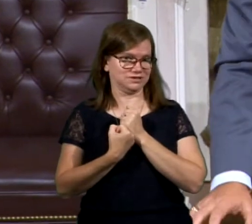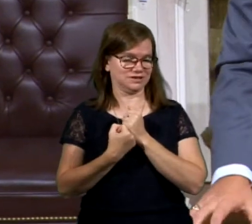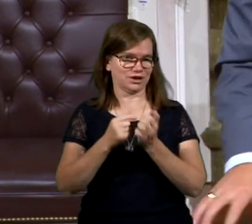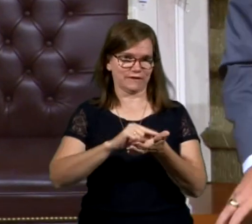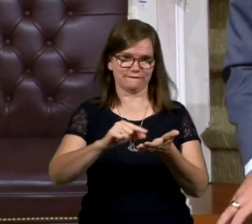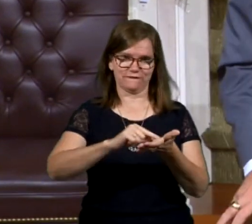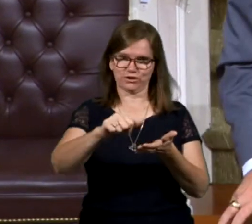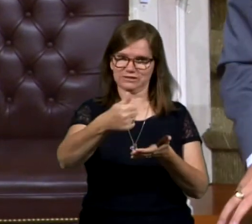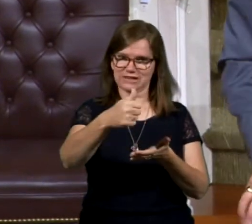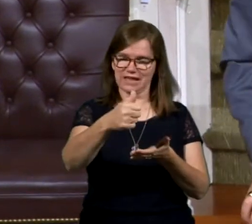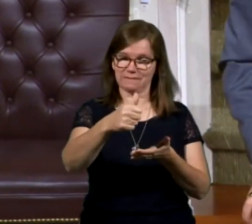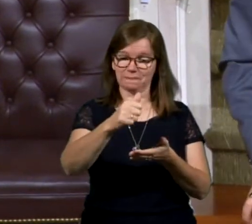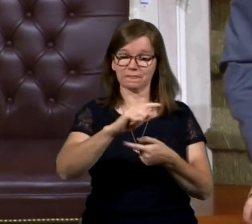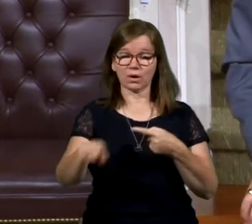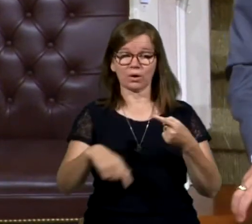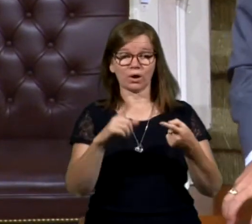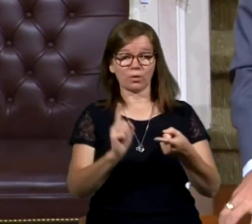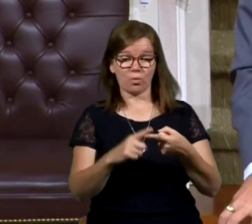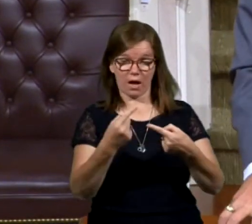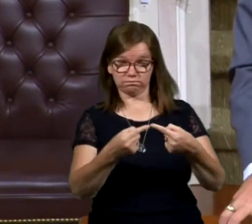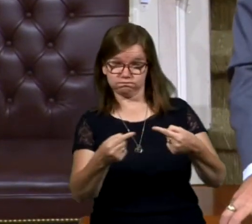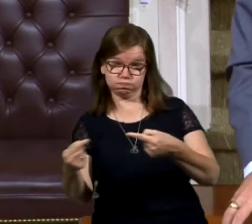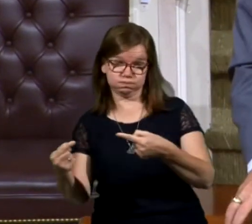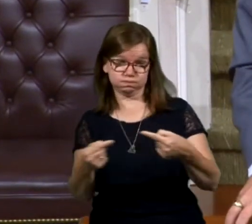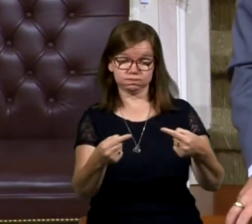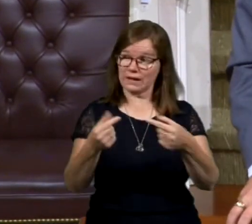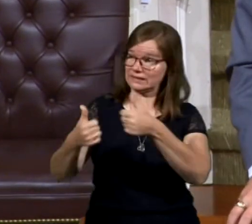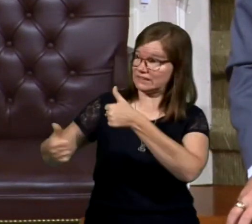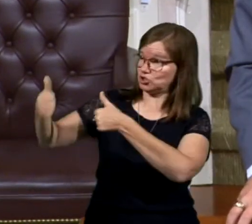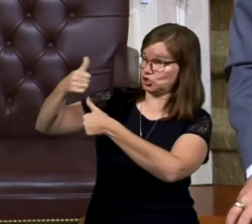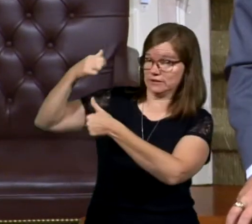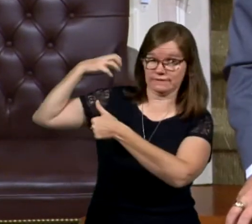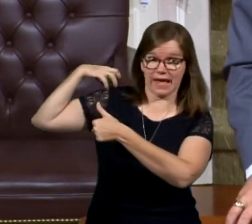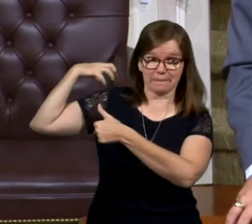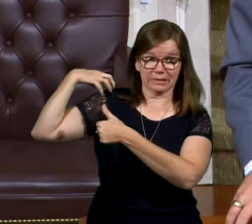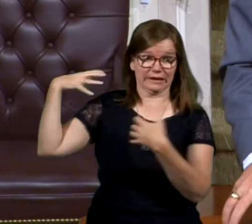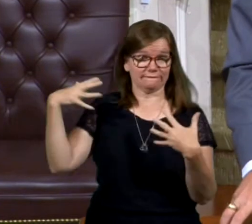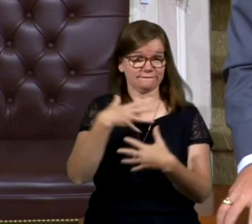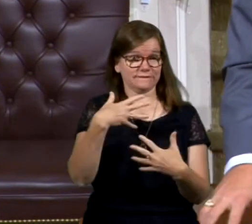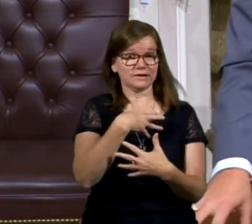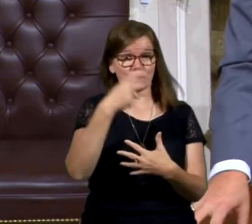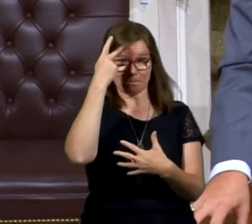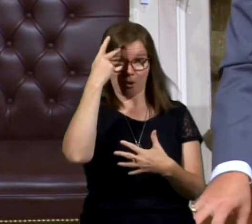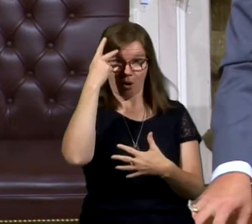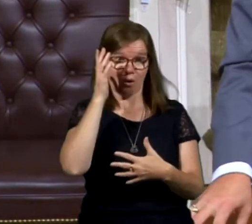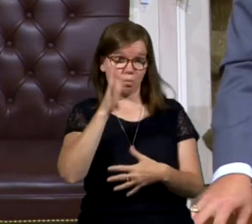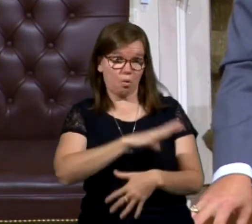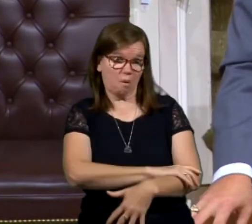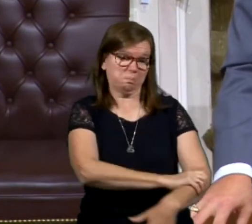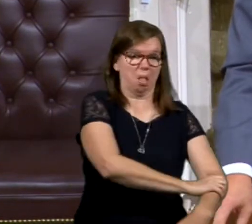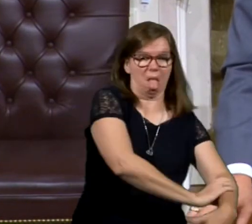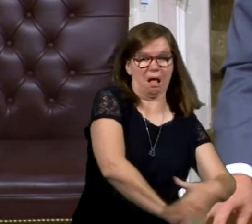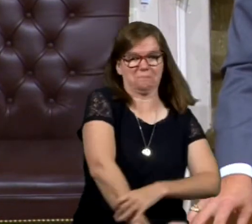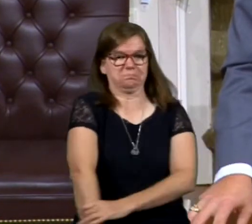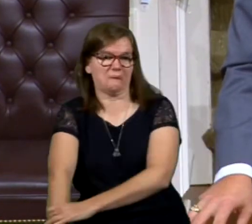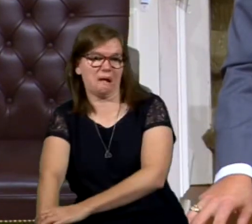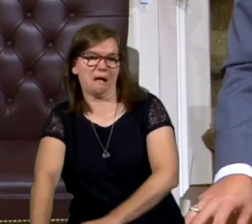And when there arose a great dissension, the chief captain, fearing that Paul should have been pulled in pieces of them,